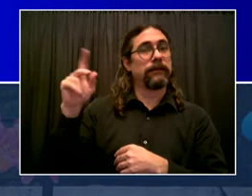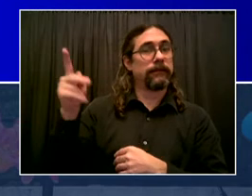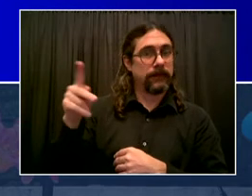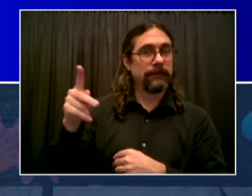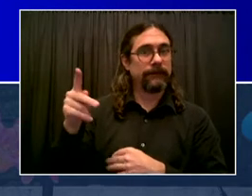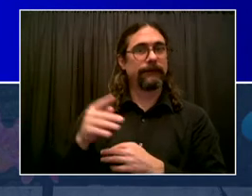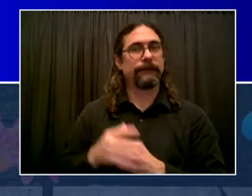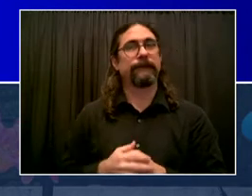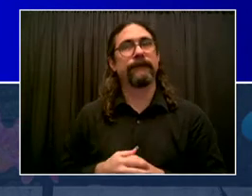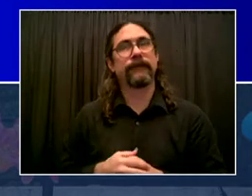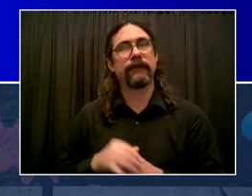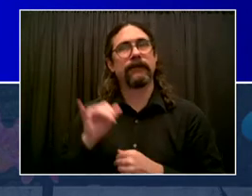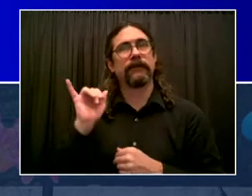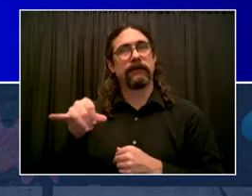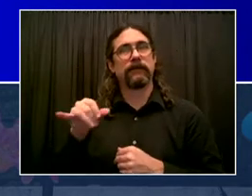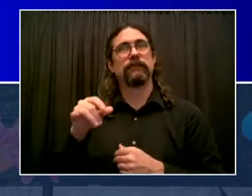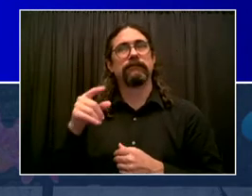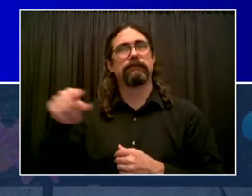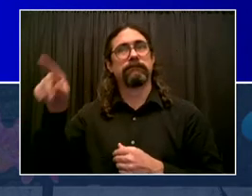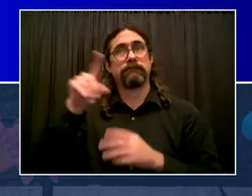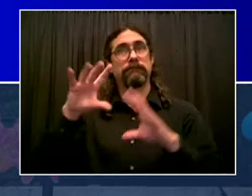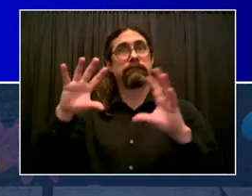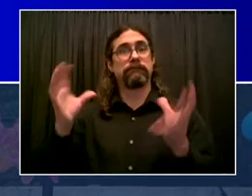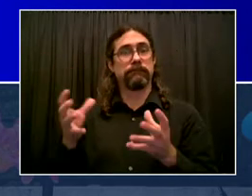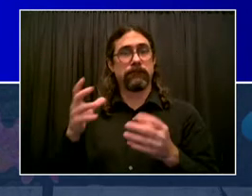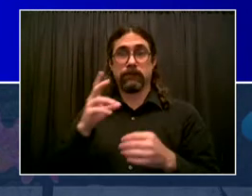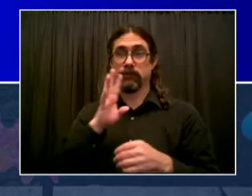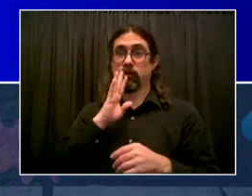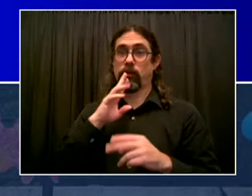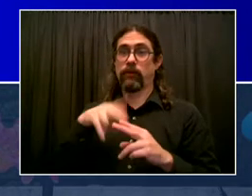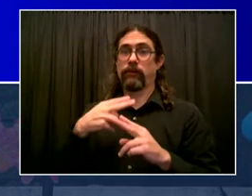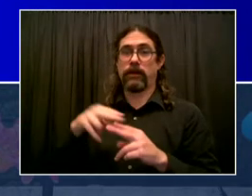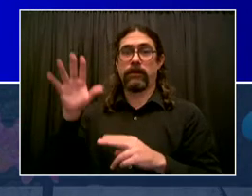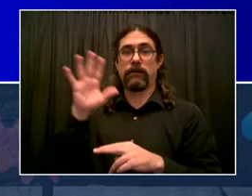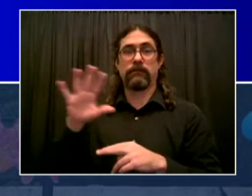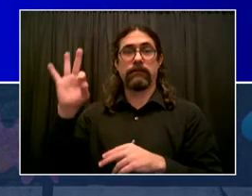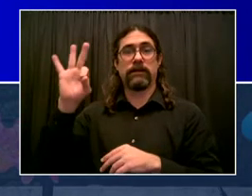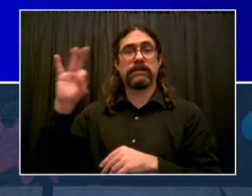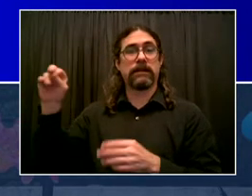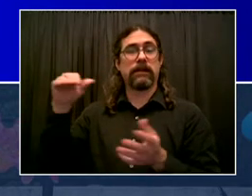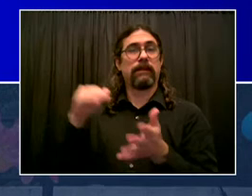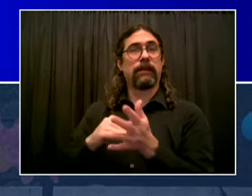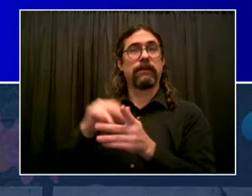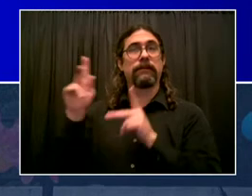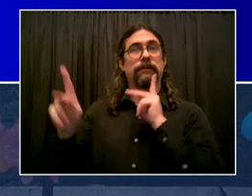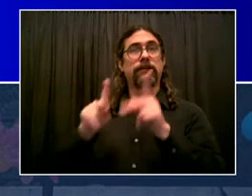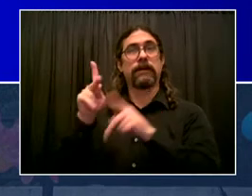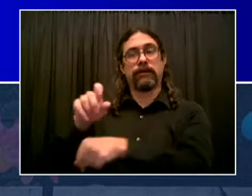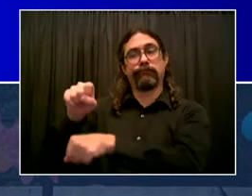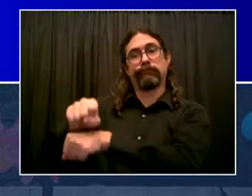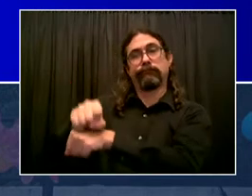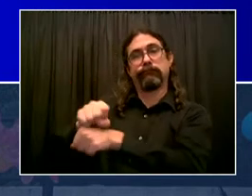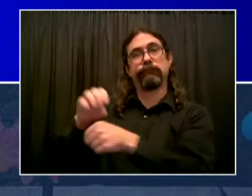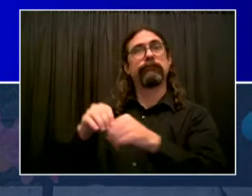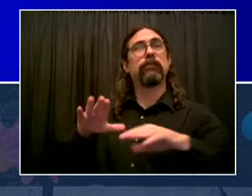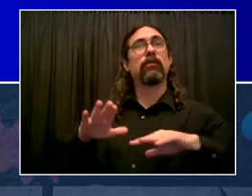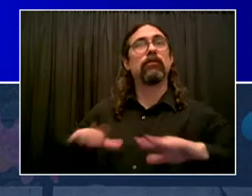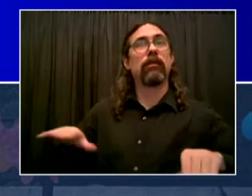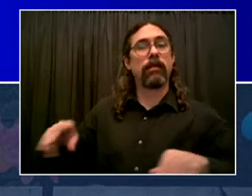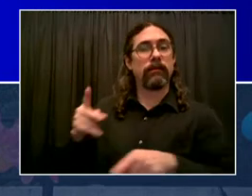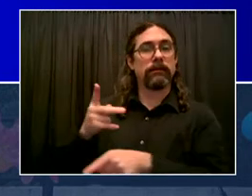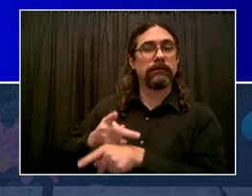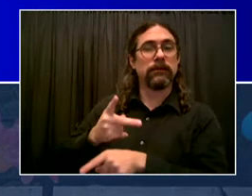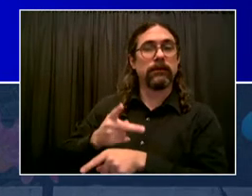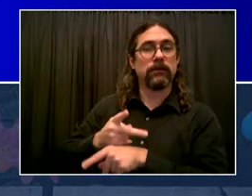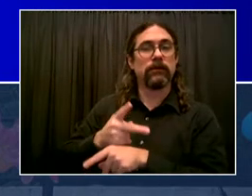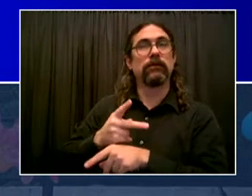who are in child care programs, 12,000 in early intervention programs. So again, 102,000 total. We're putting this mandate in place with a